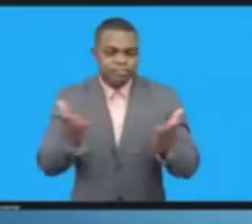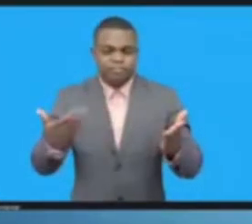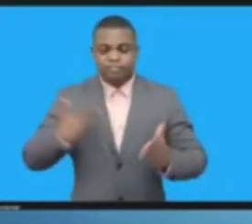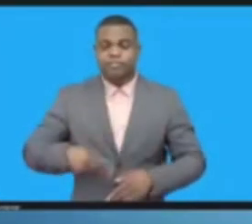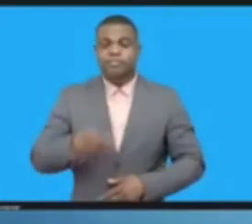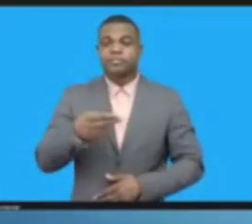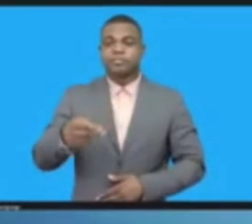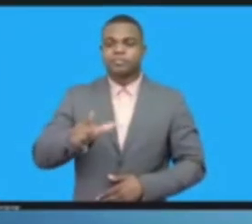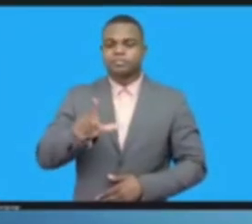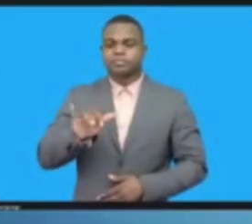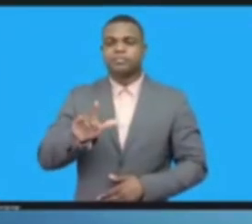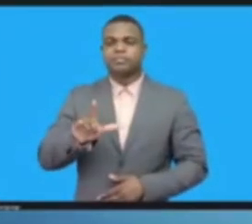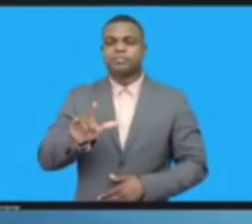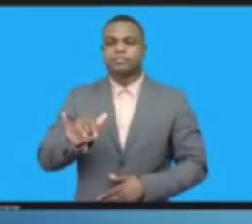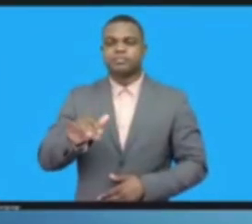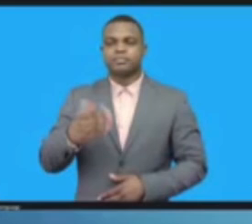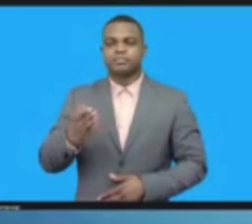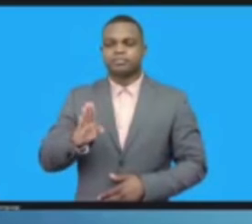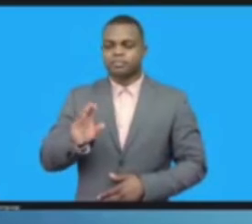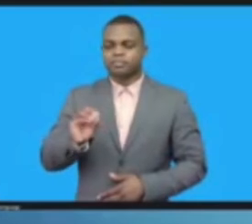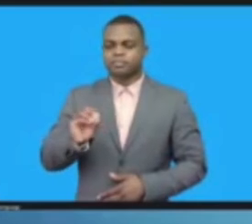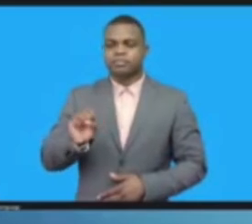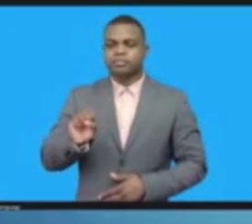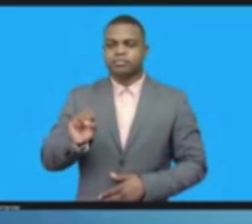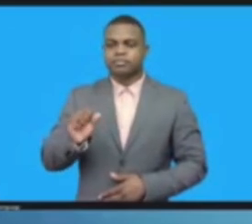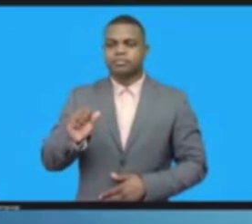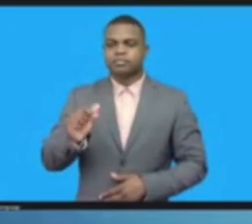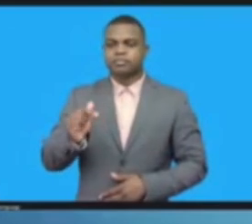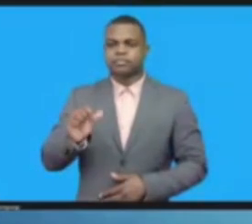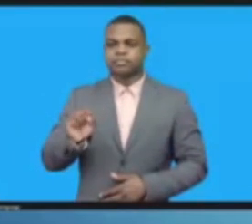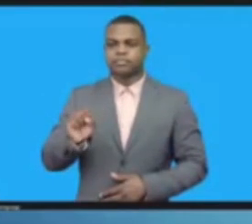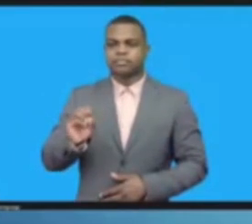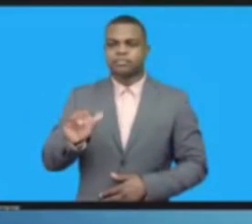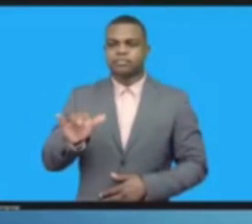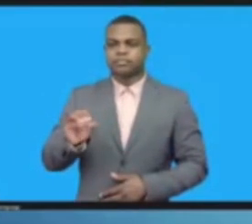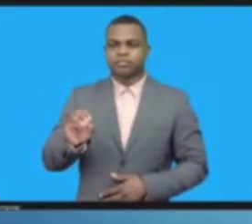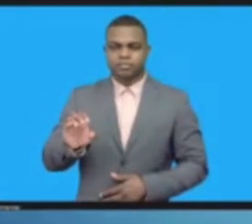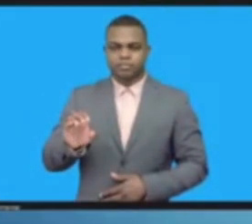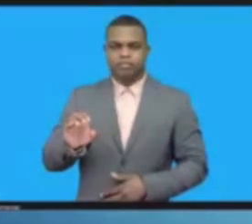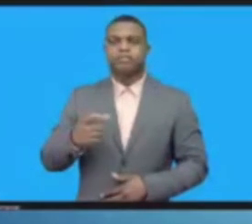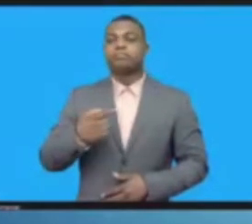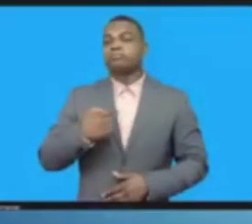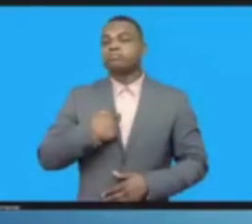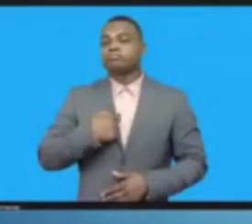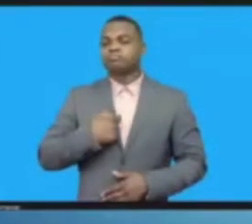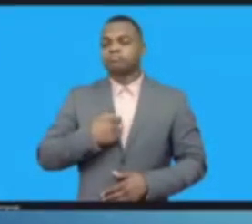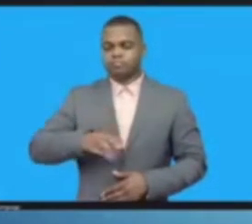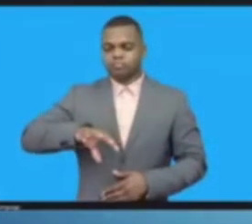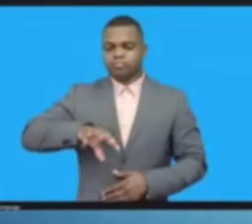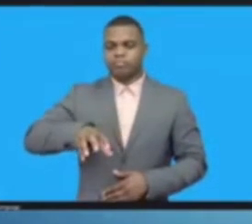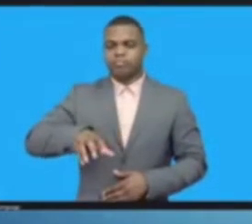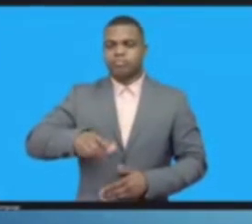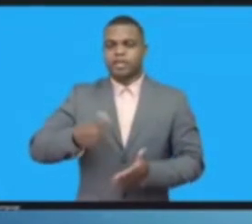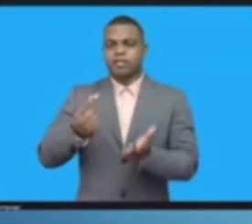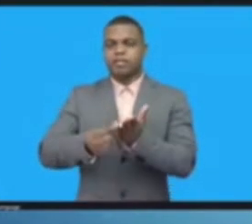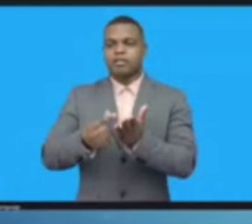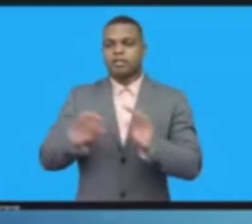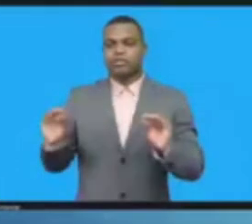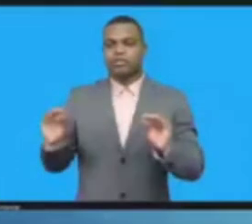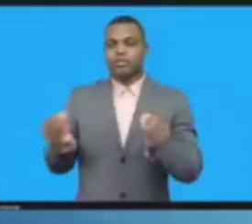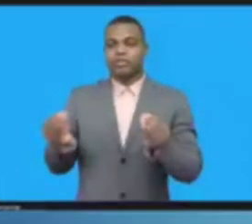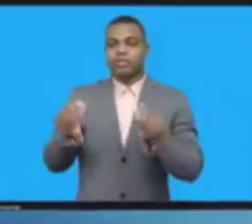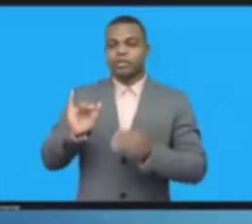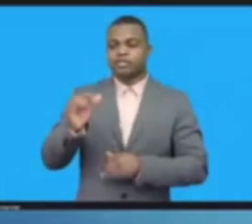and youth voices across the world, a group that is by far the largest users of the internet and actively